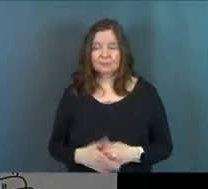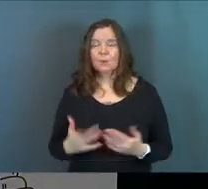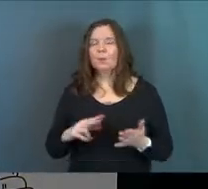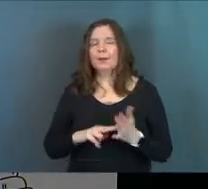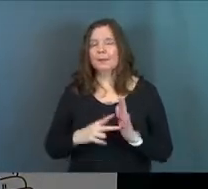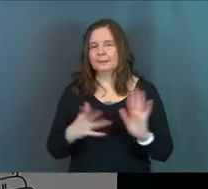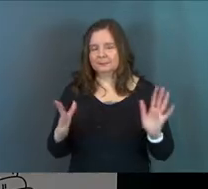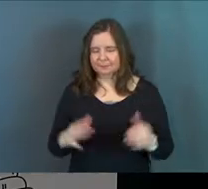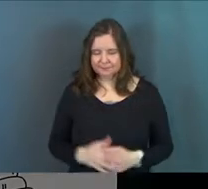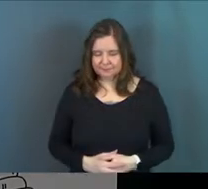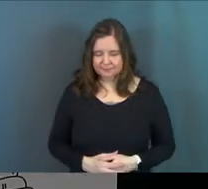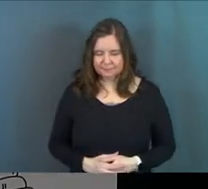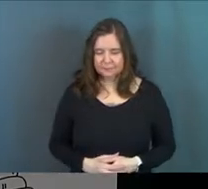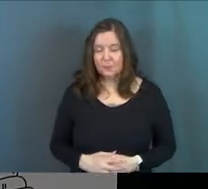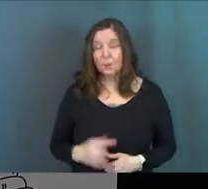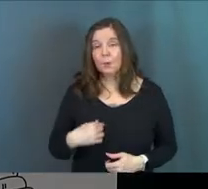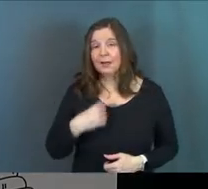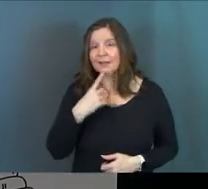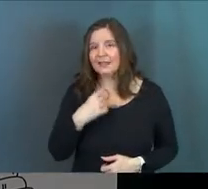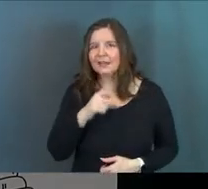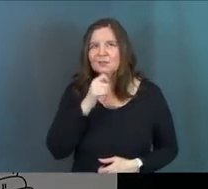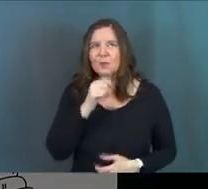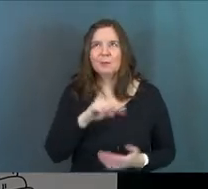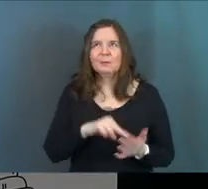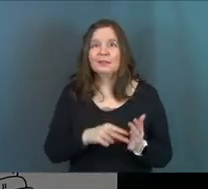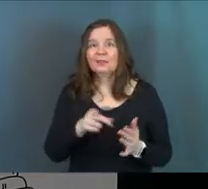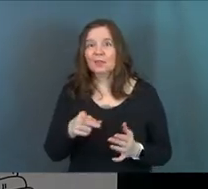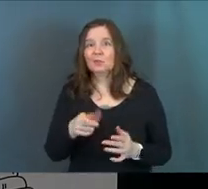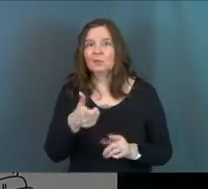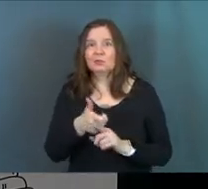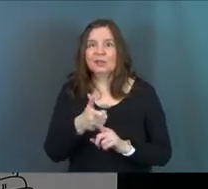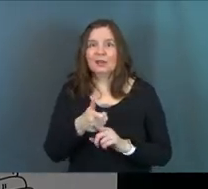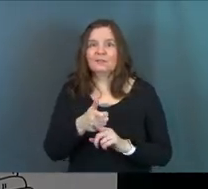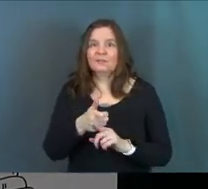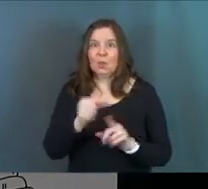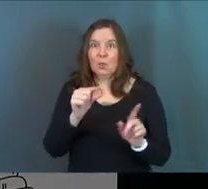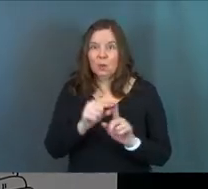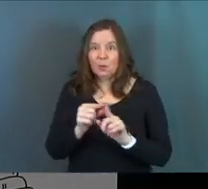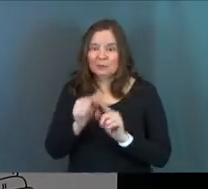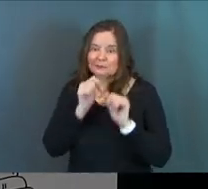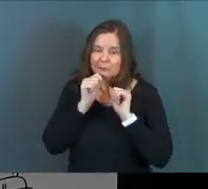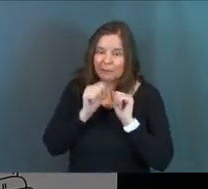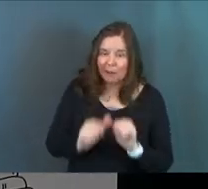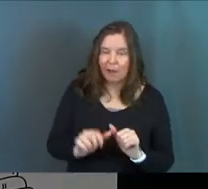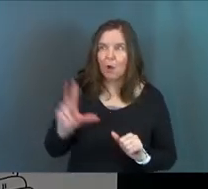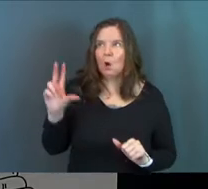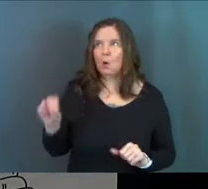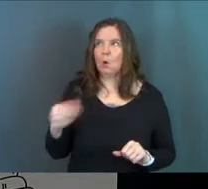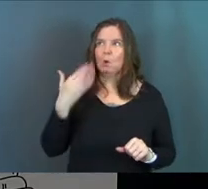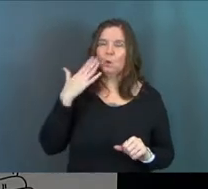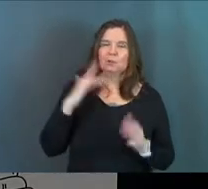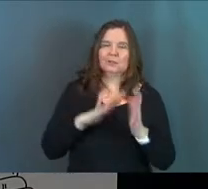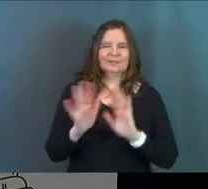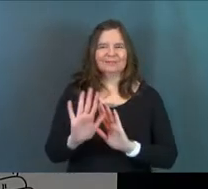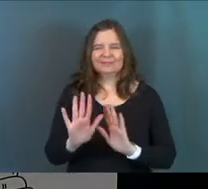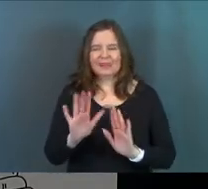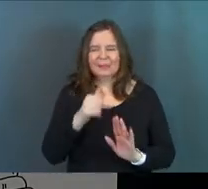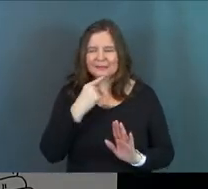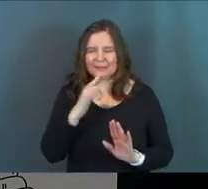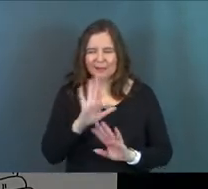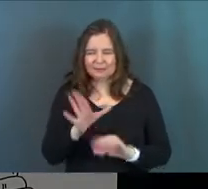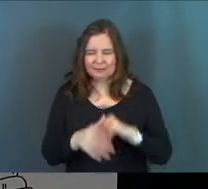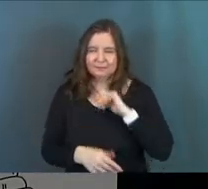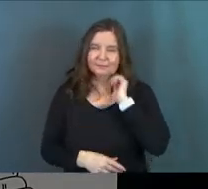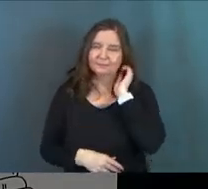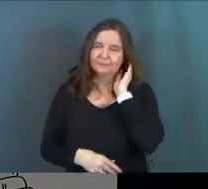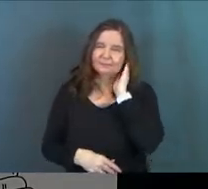Here's what I mean. Okay. When I say that, I don't mean that you're literally just like Peter in the sense that you physically, vocally were like, I don't know who that is.